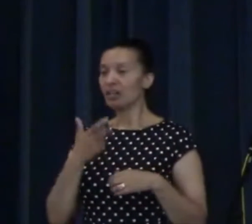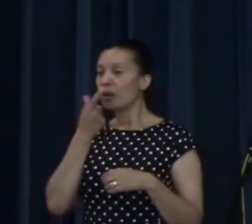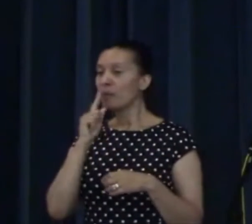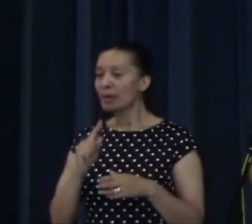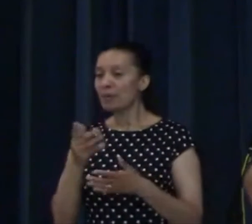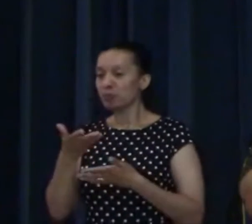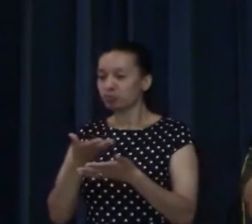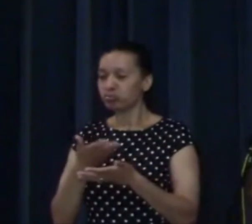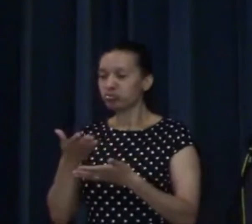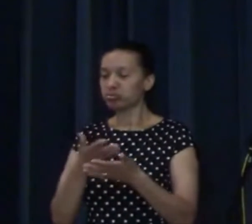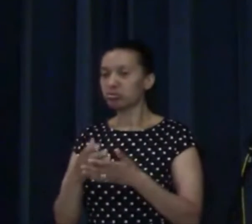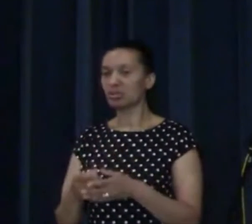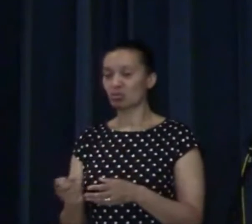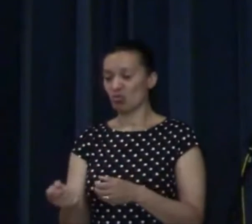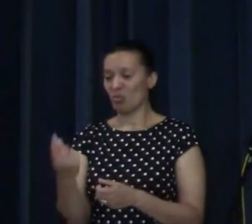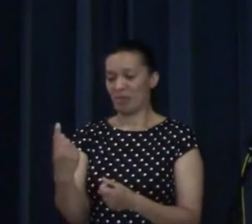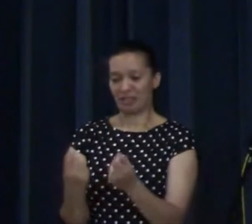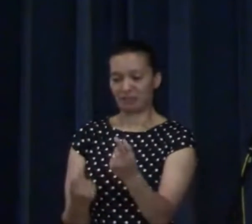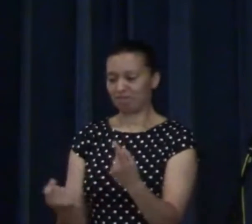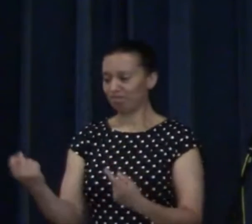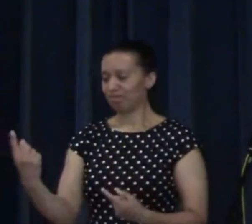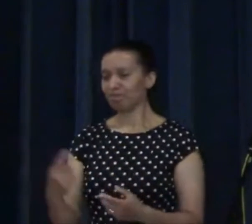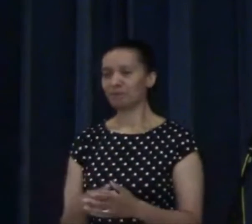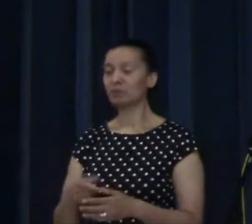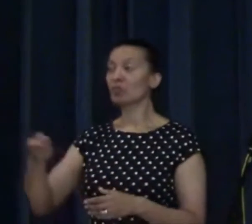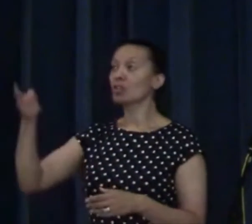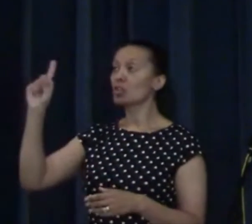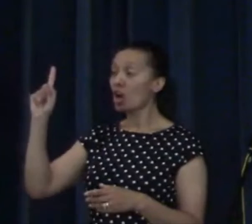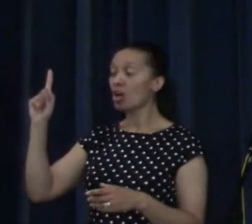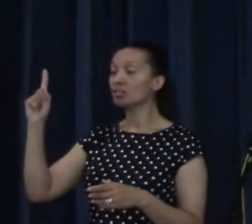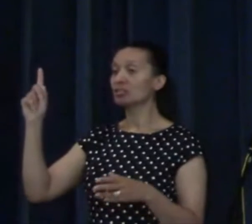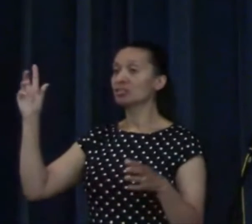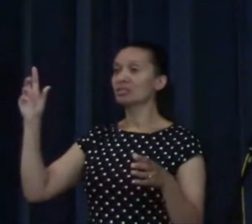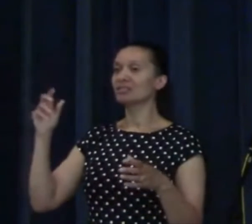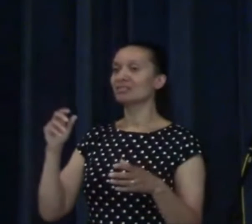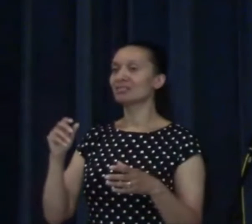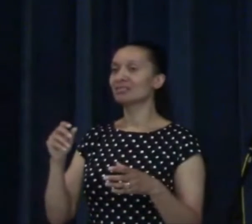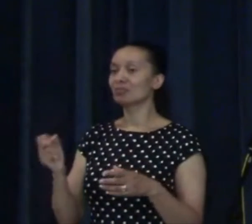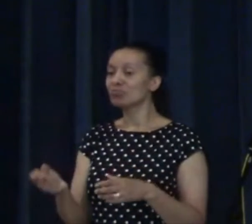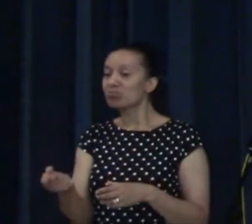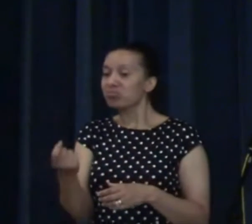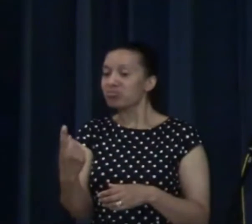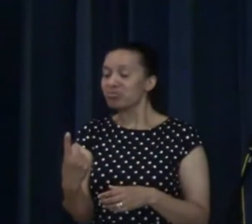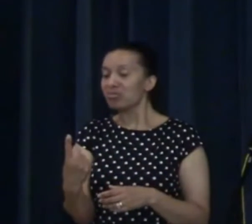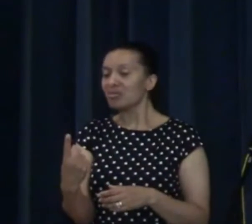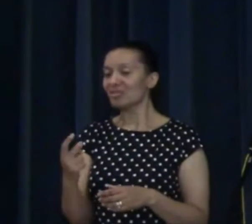talk to you. Random things will happen. God, coincidences will happen.